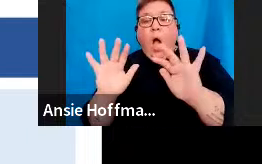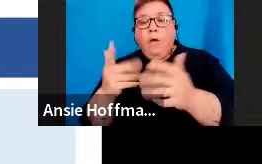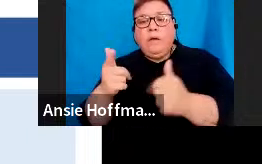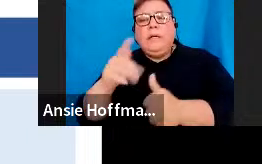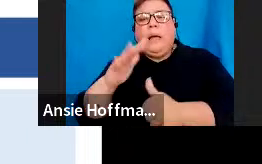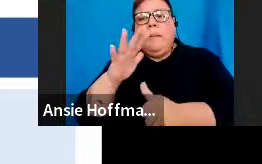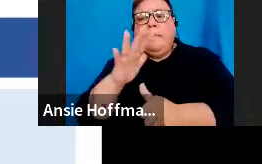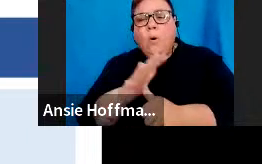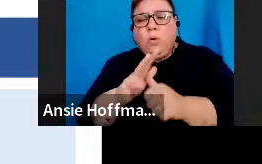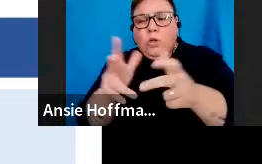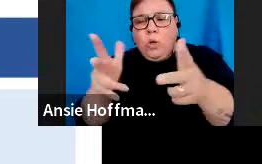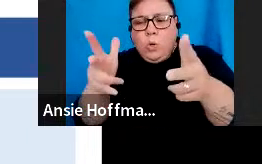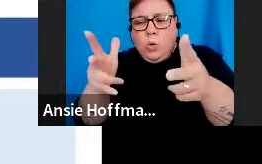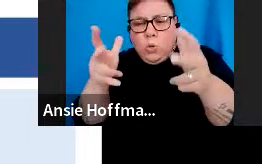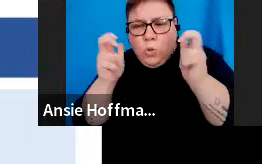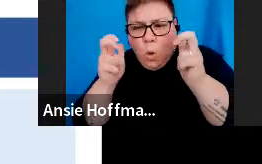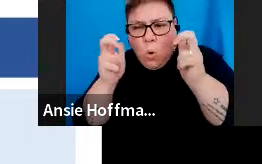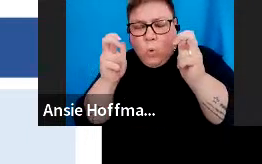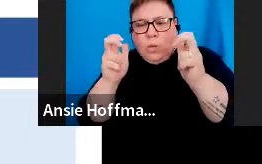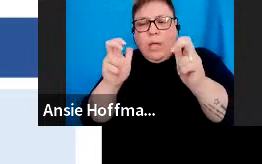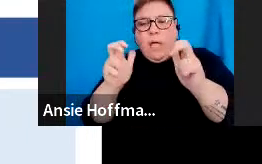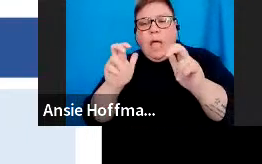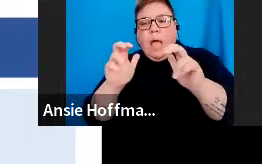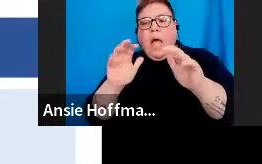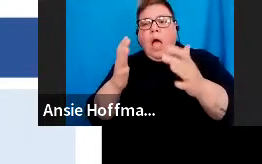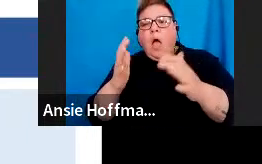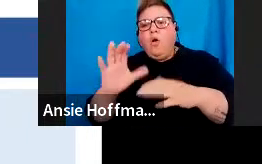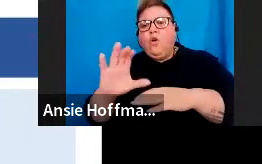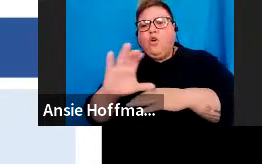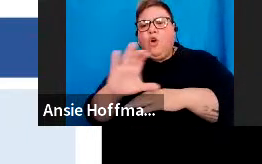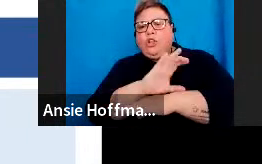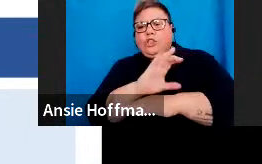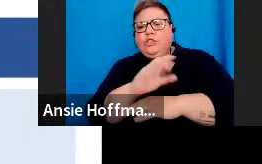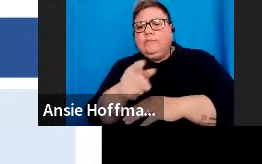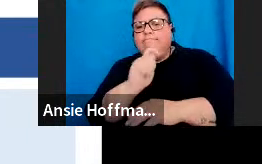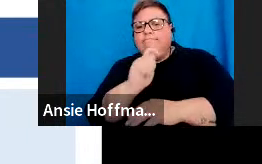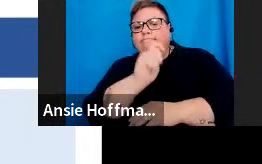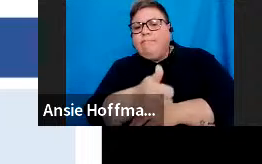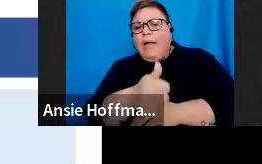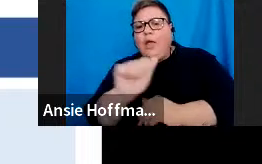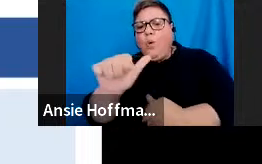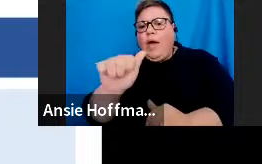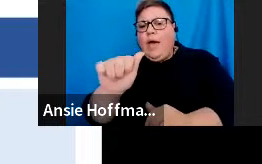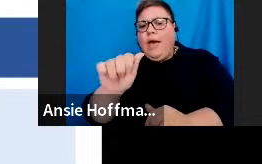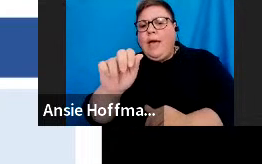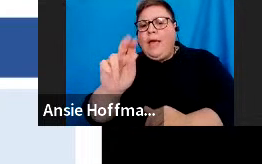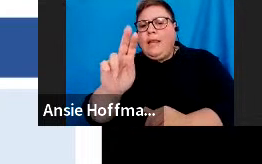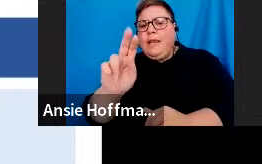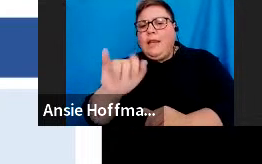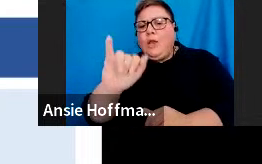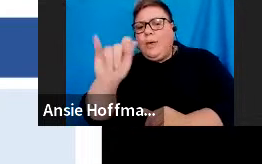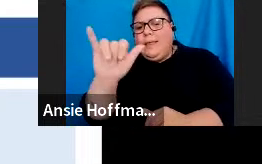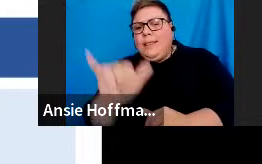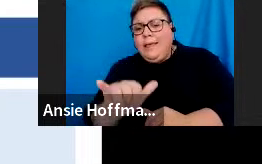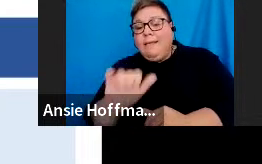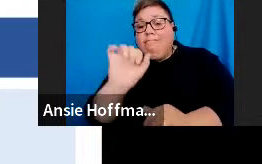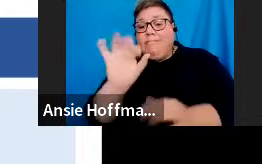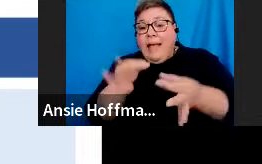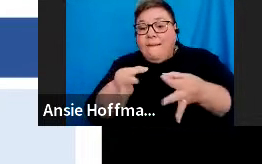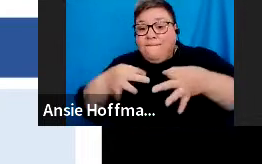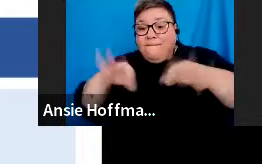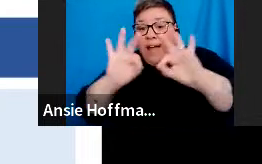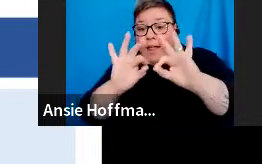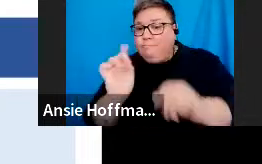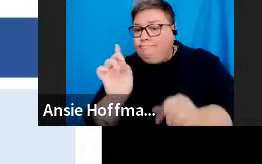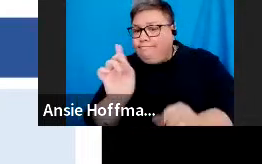that the condition or the condition placed on the purchase of the annuity that the value of each annuity must